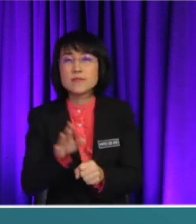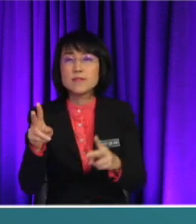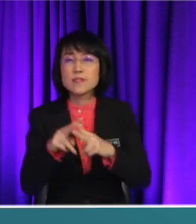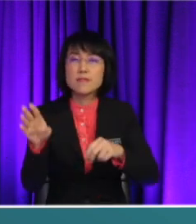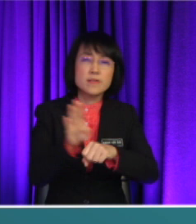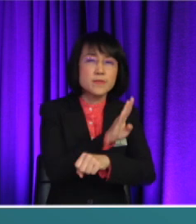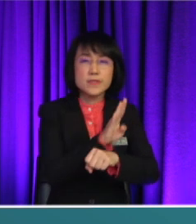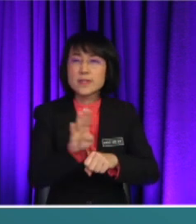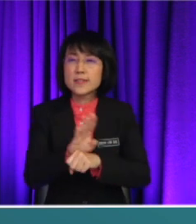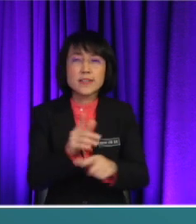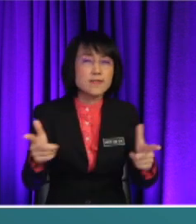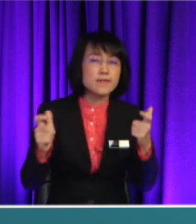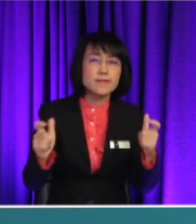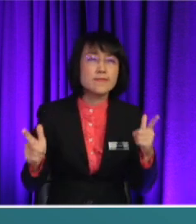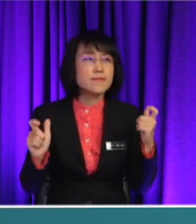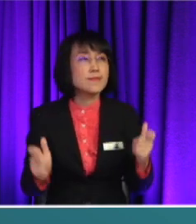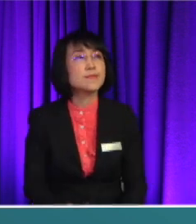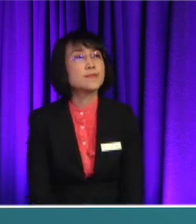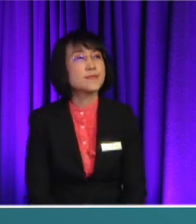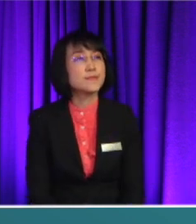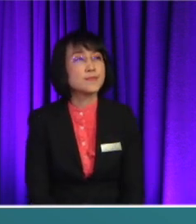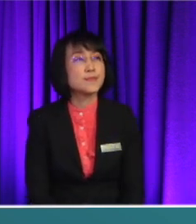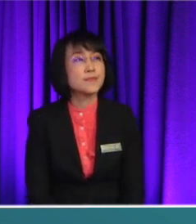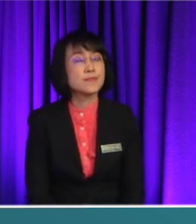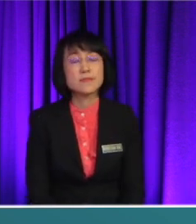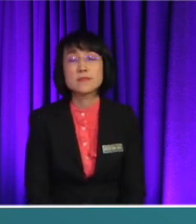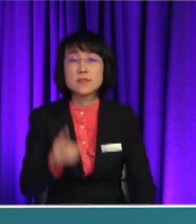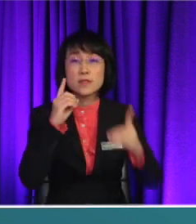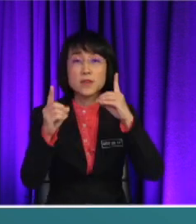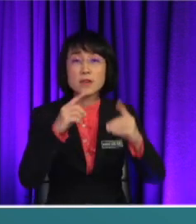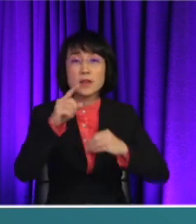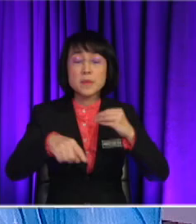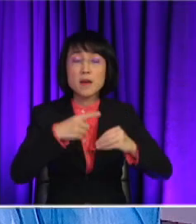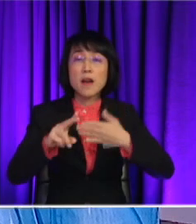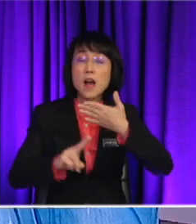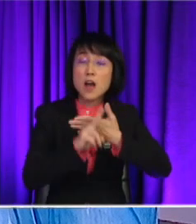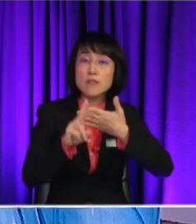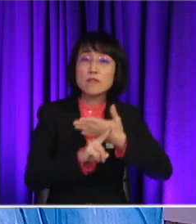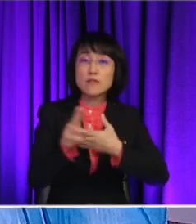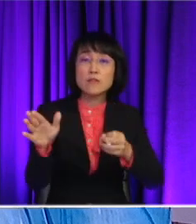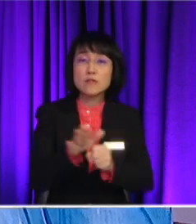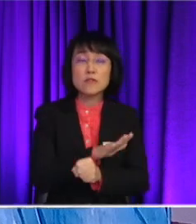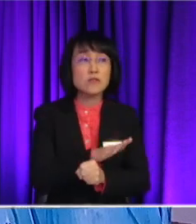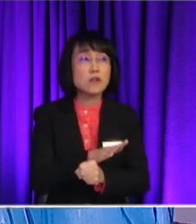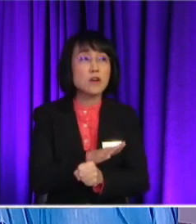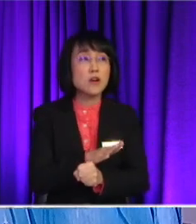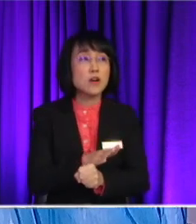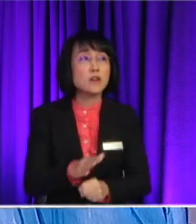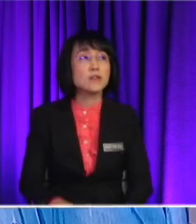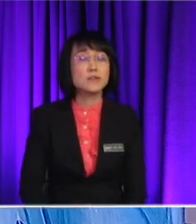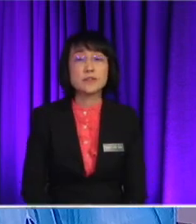in the fast pass, right? Or you can talk about harmful to their health Or like is it dangerous for them